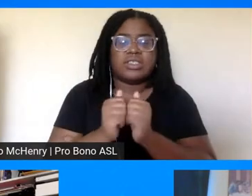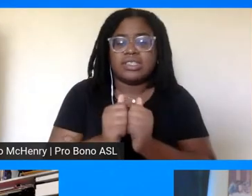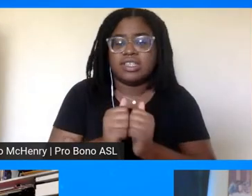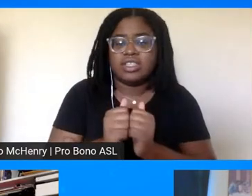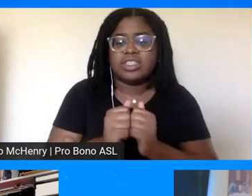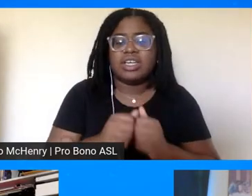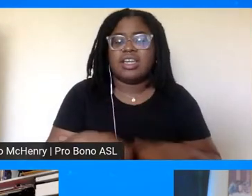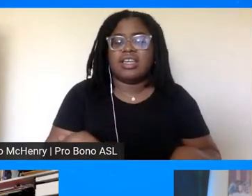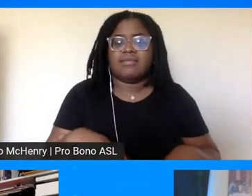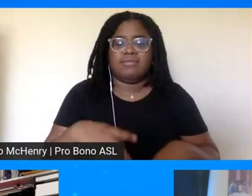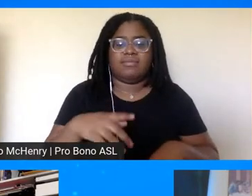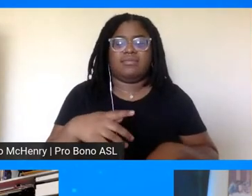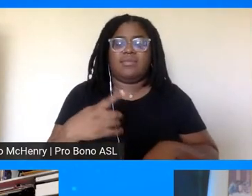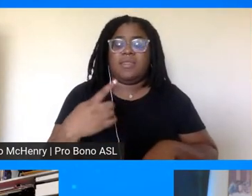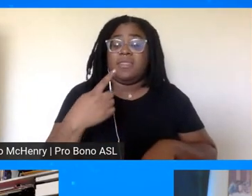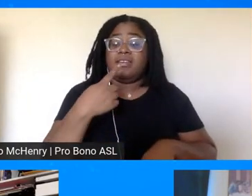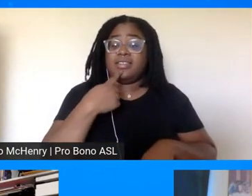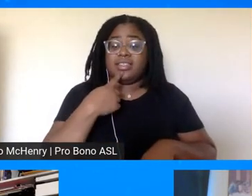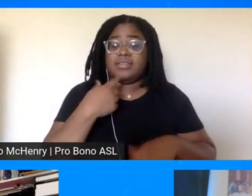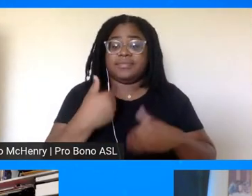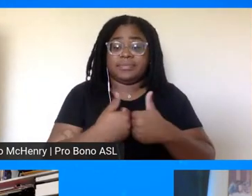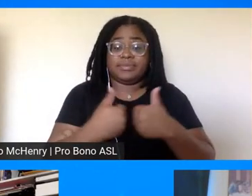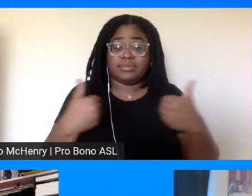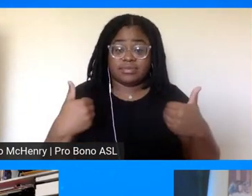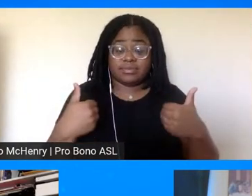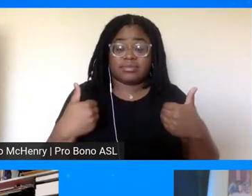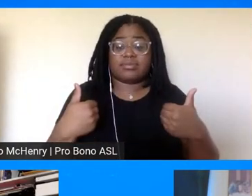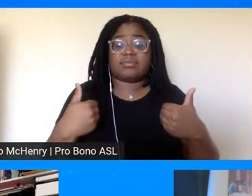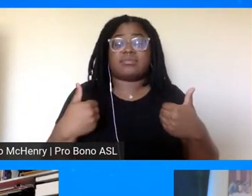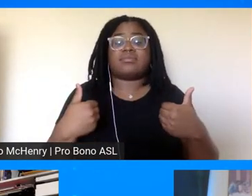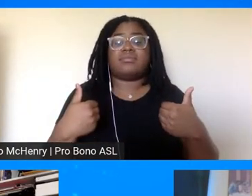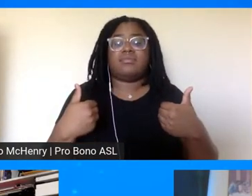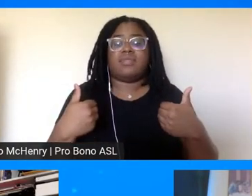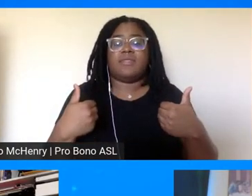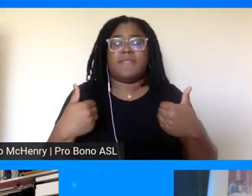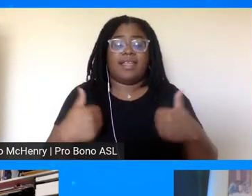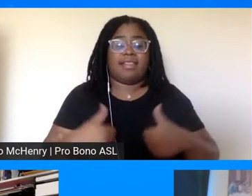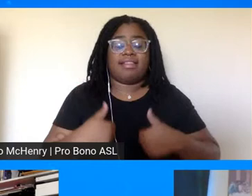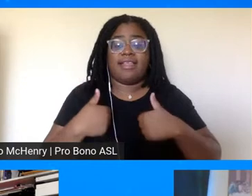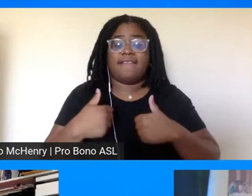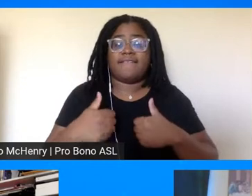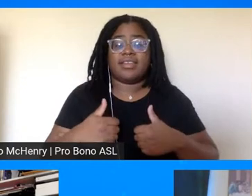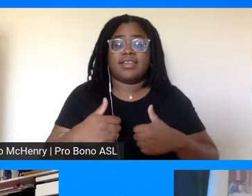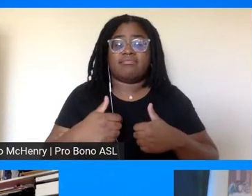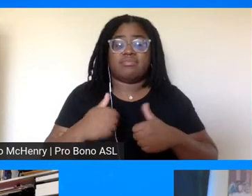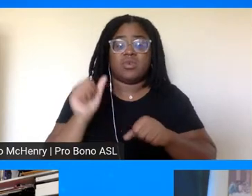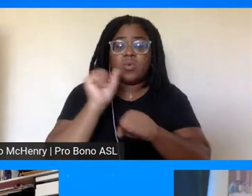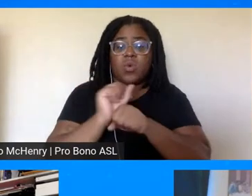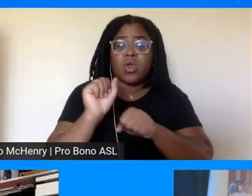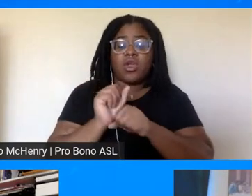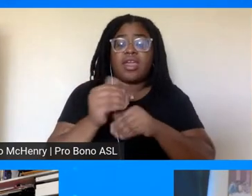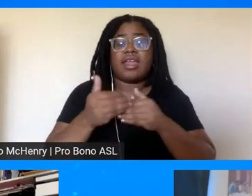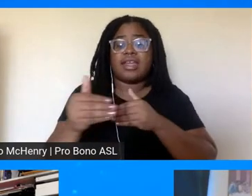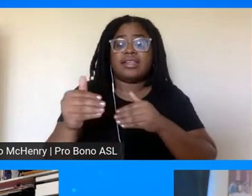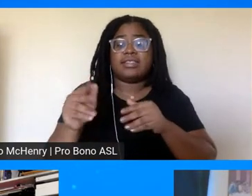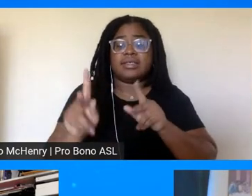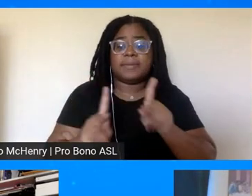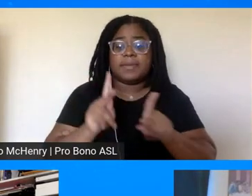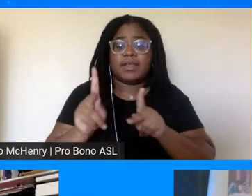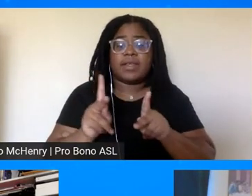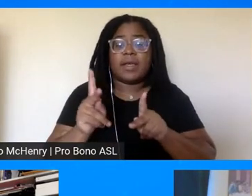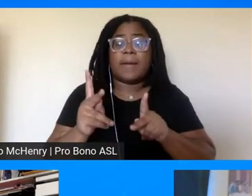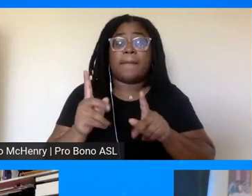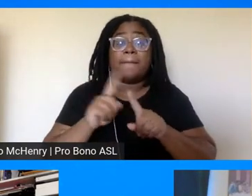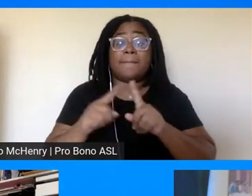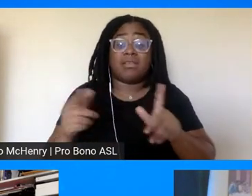he said desegregation is sitting elbow to elbow and uh living next to people and working next to them but integration is integration